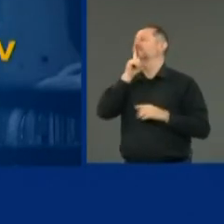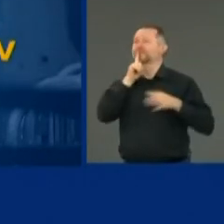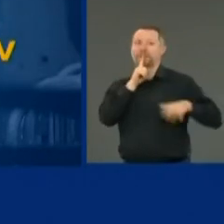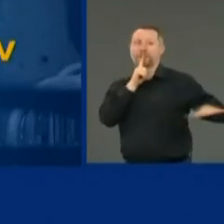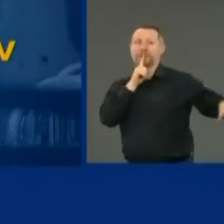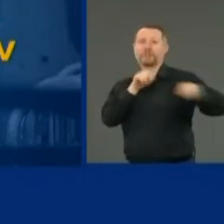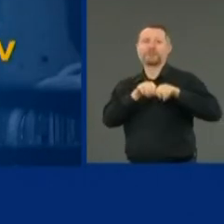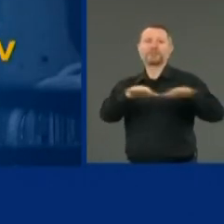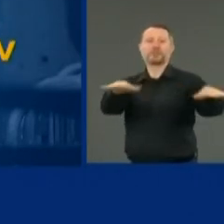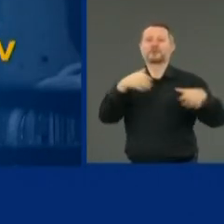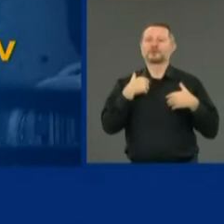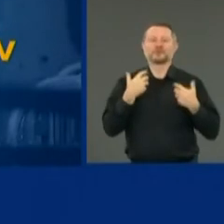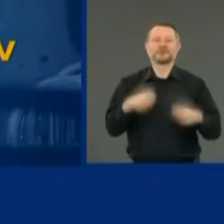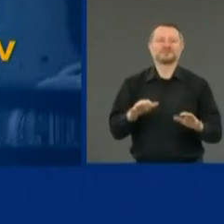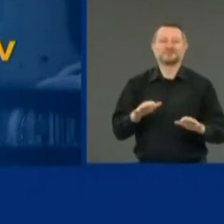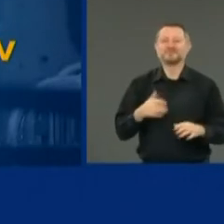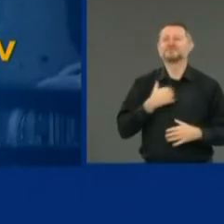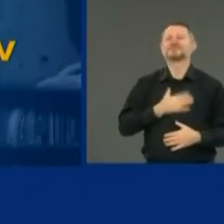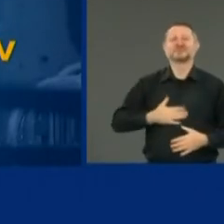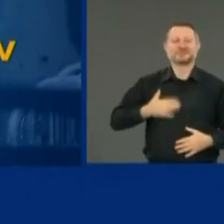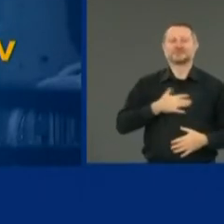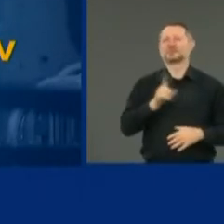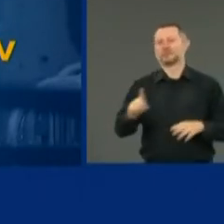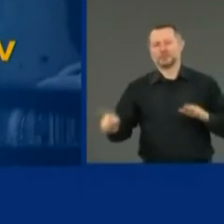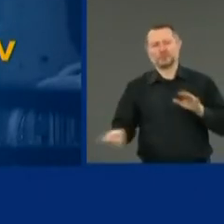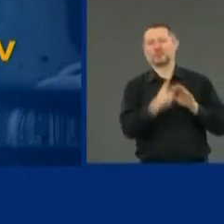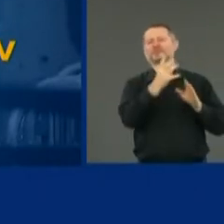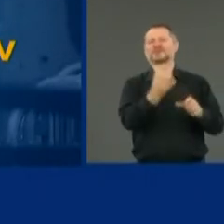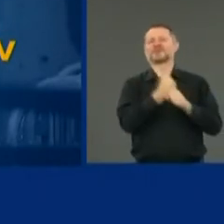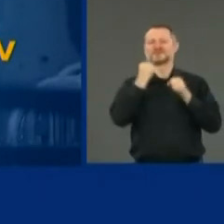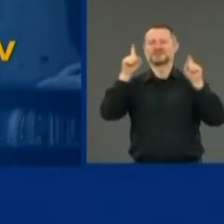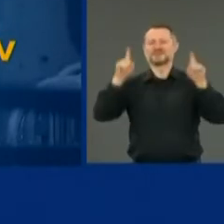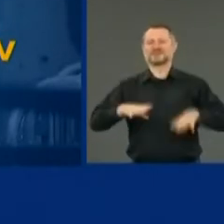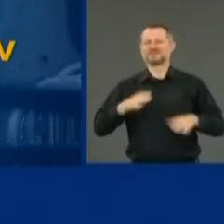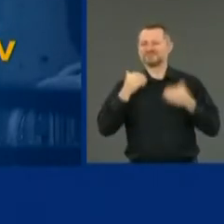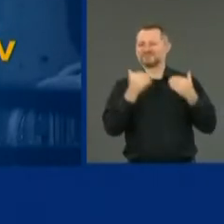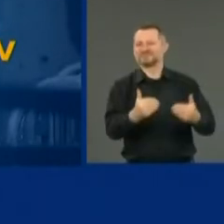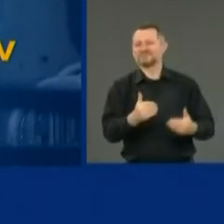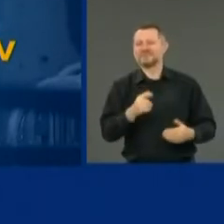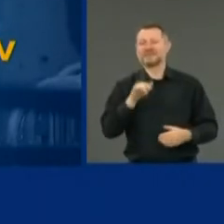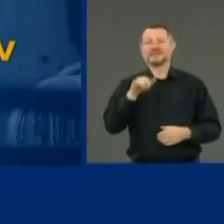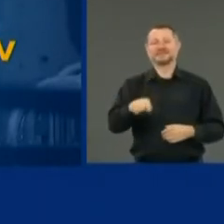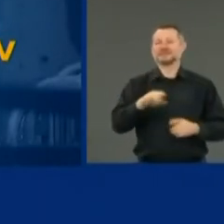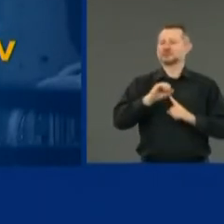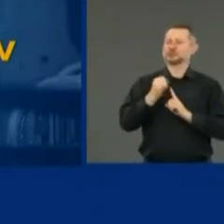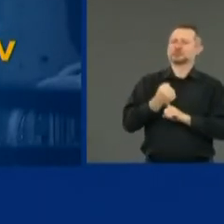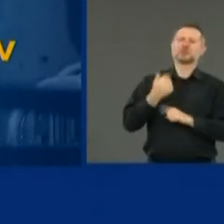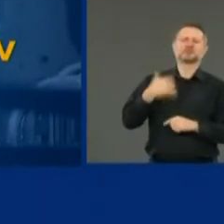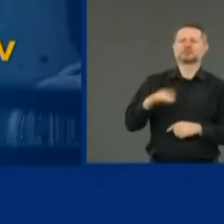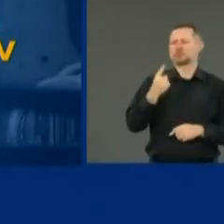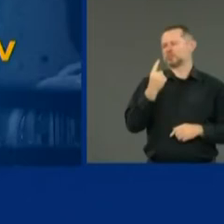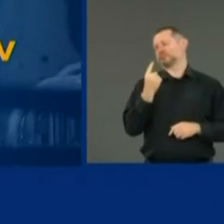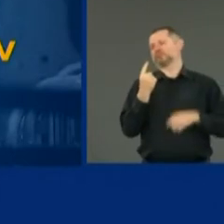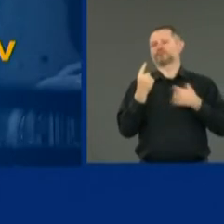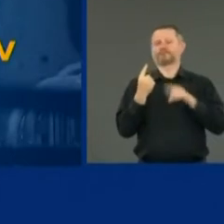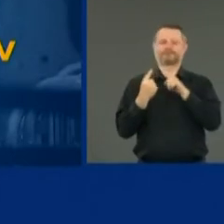please get that test. That is the one variable in this equation that we're not sure of.